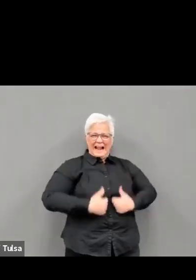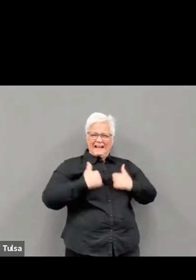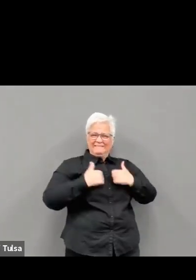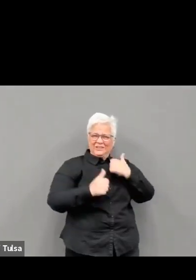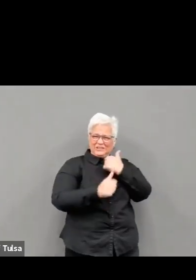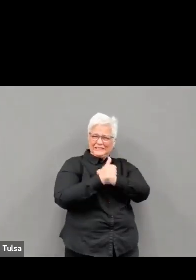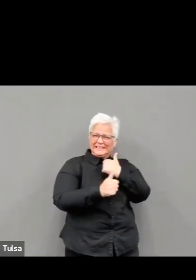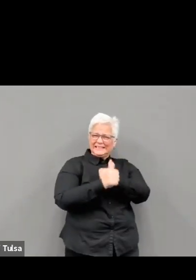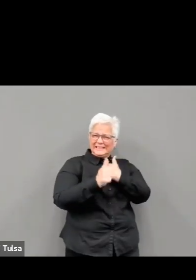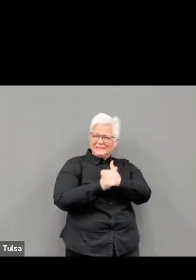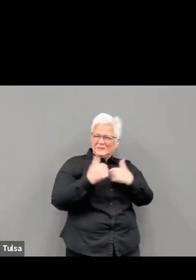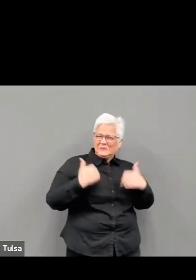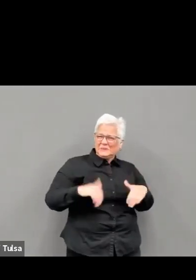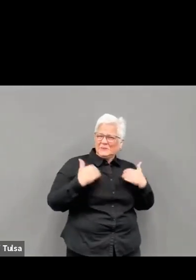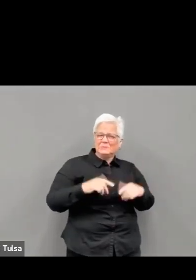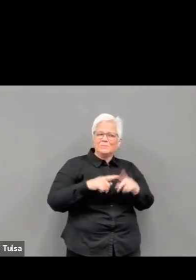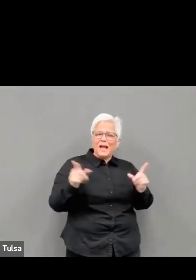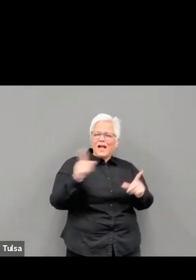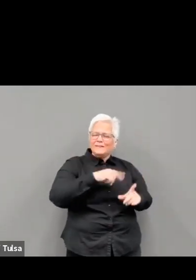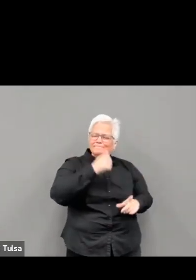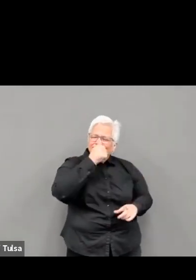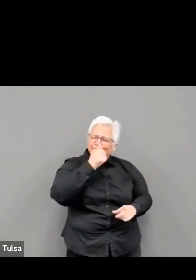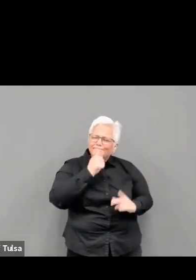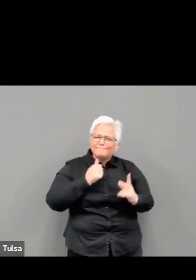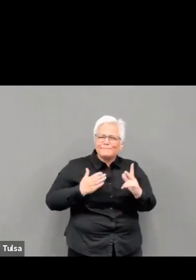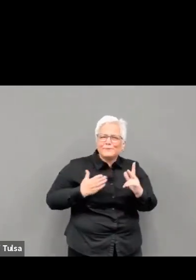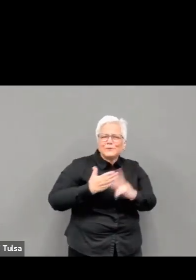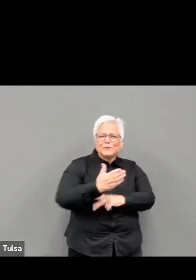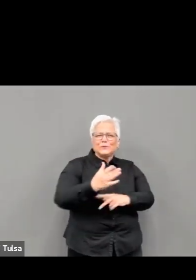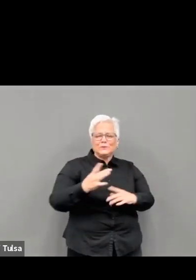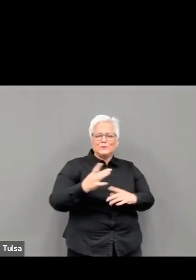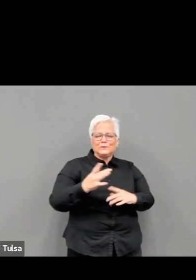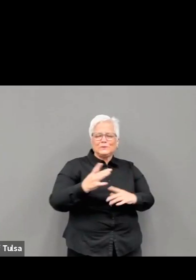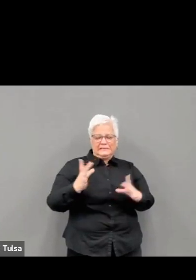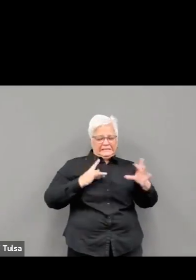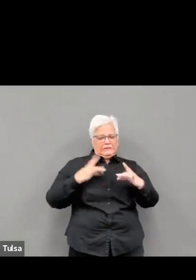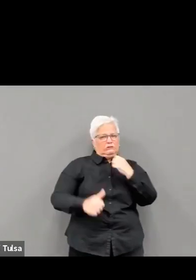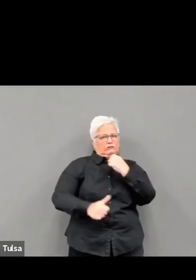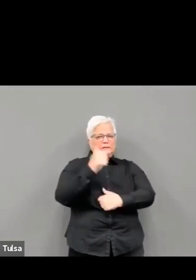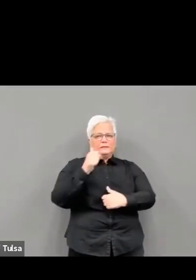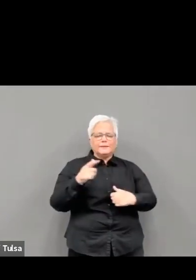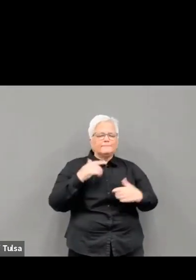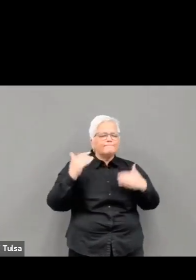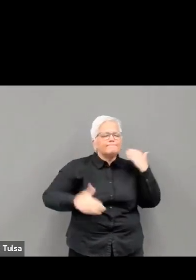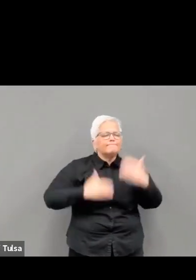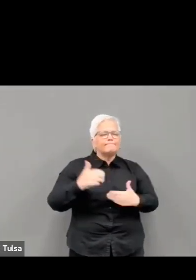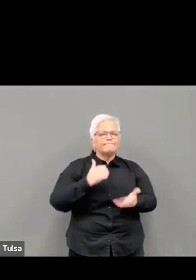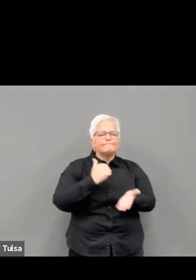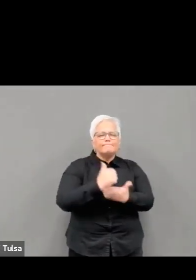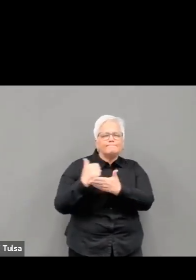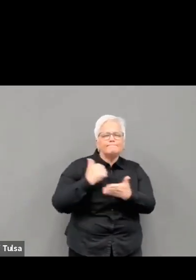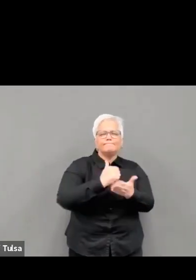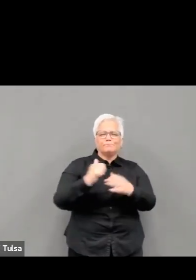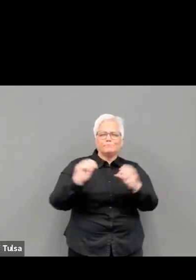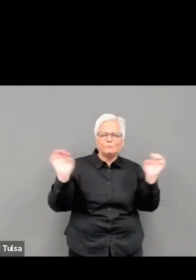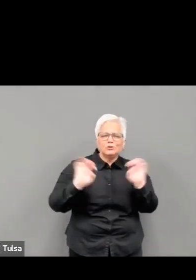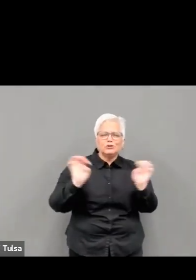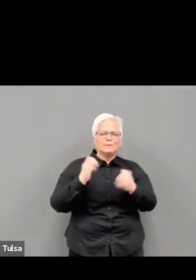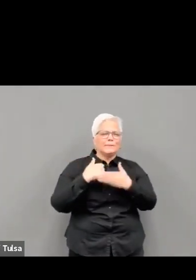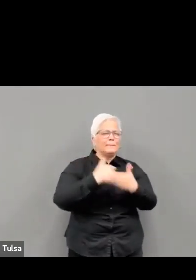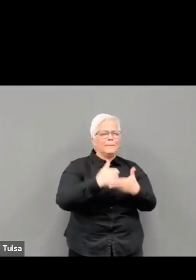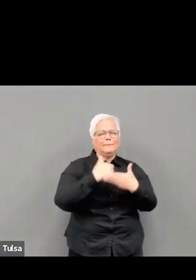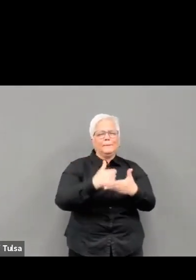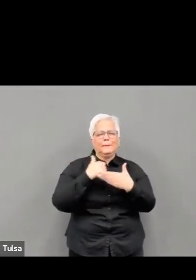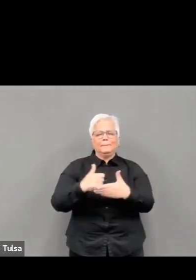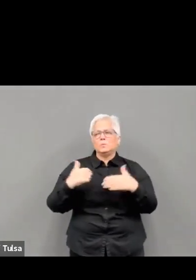Tulsans helped one another during the Great Depression. I think decades from now, this generation of Tulsa